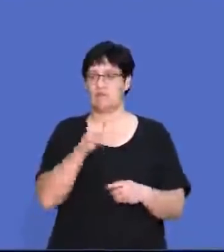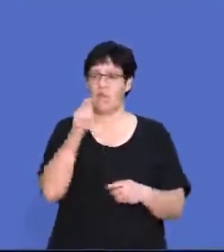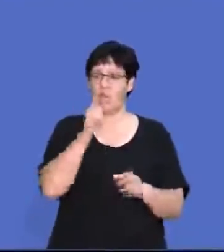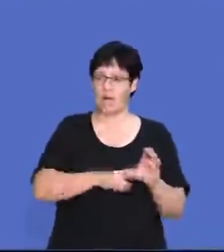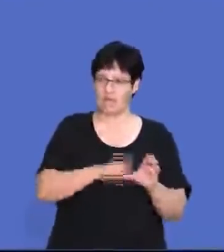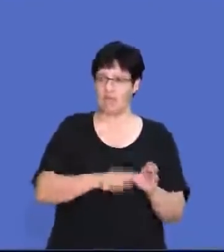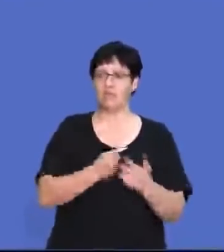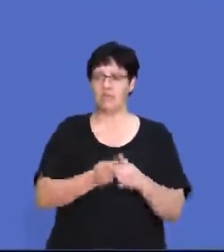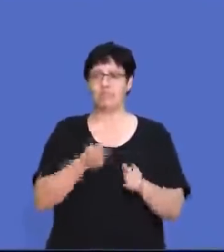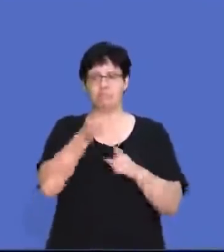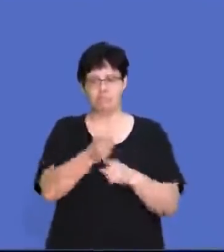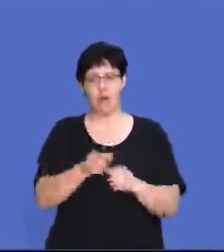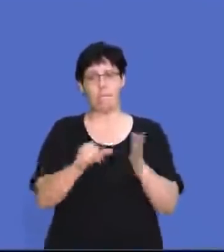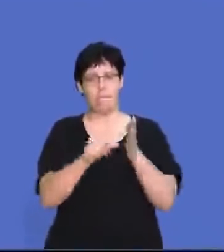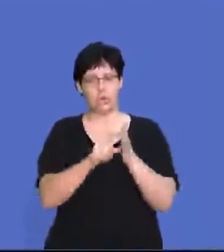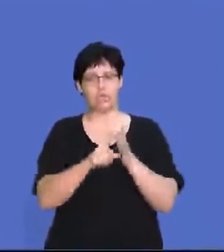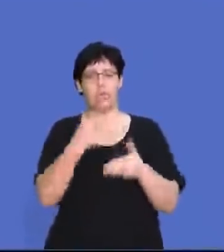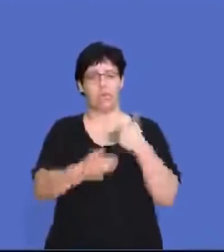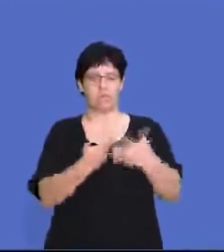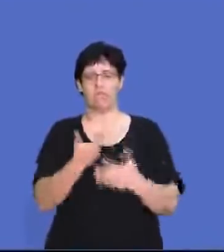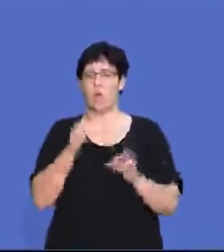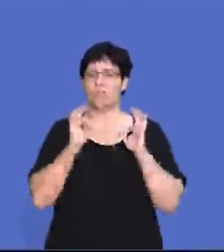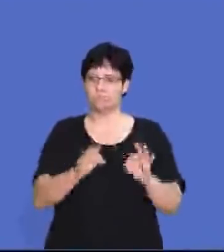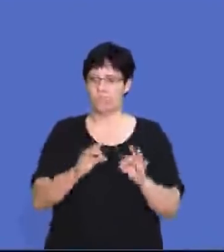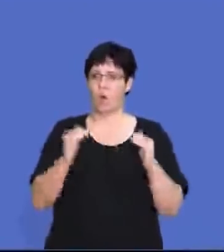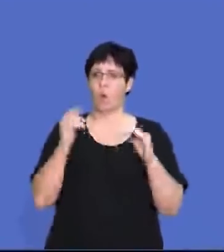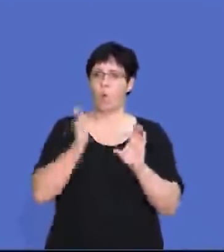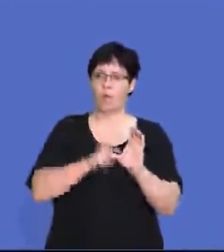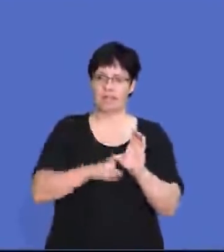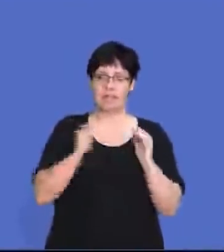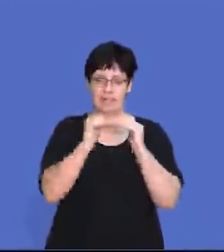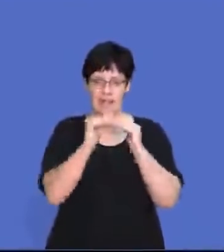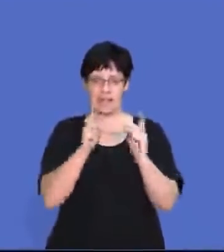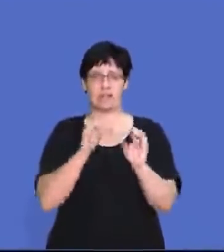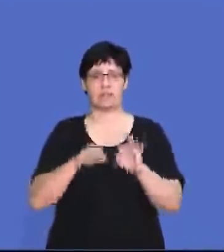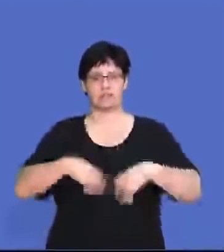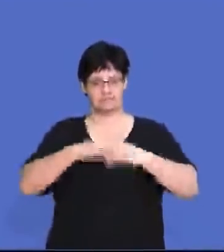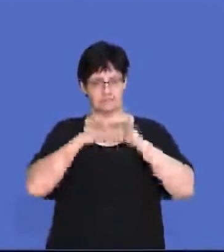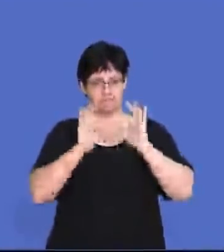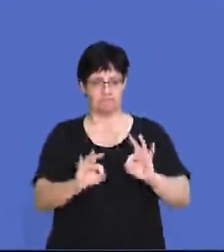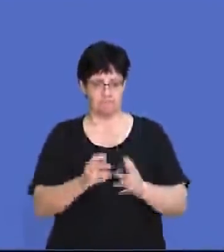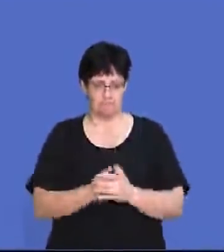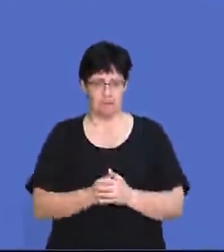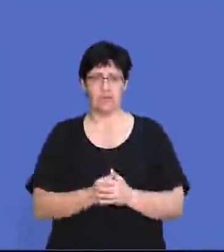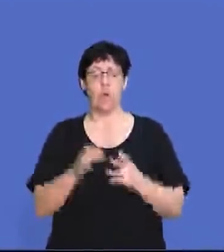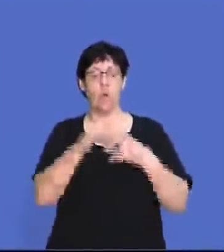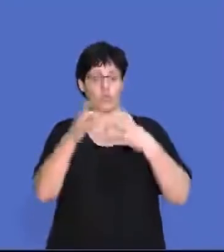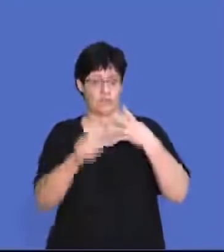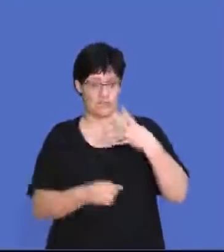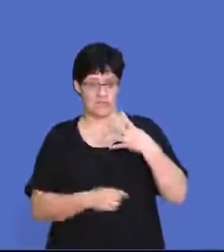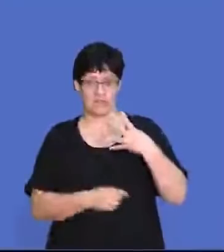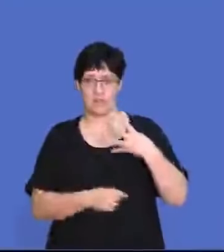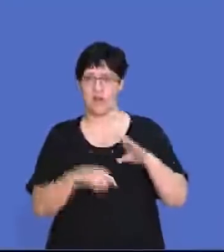to direct key processes so that the correct quality standards are met. And the options that we have is